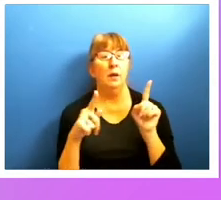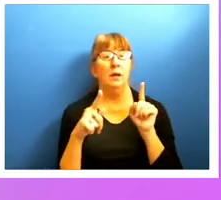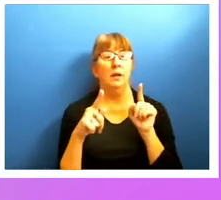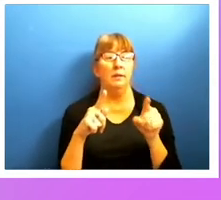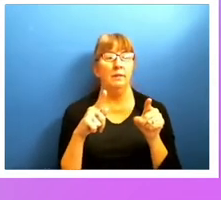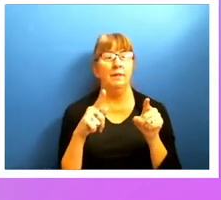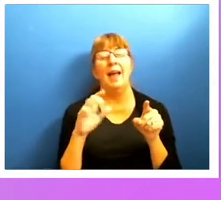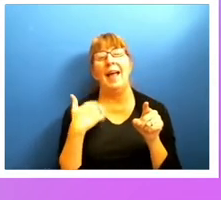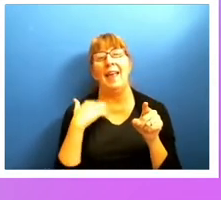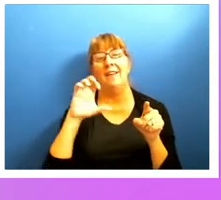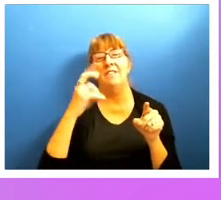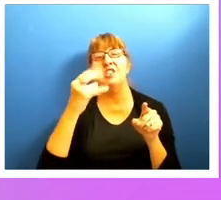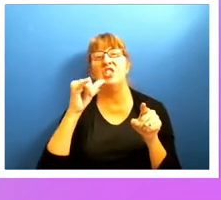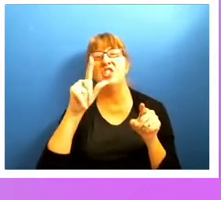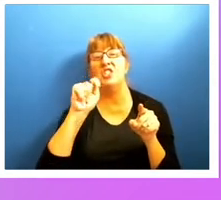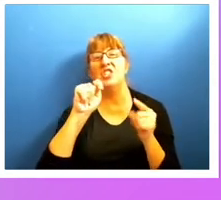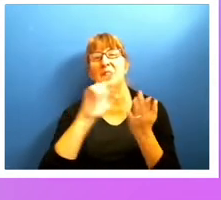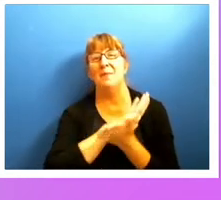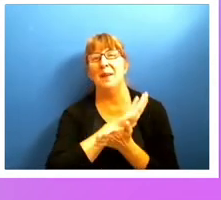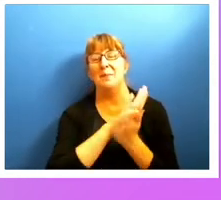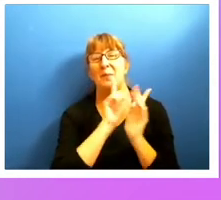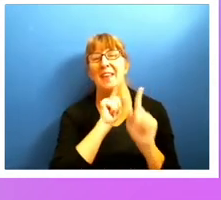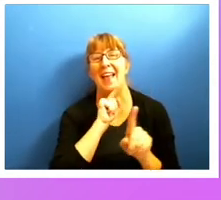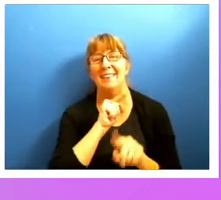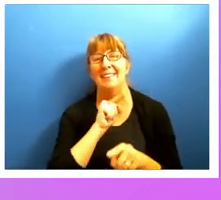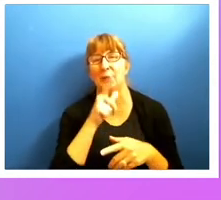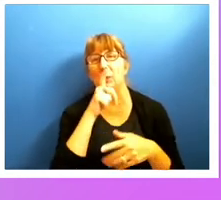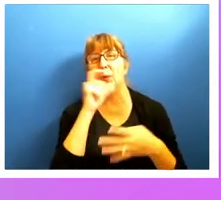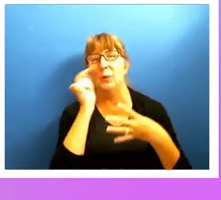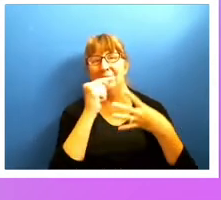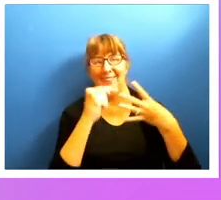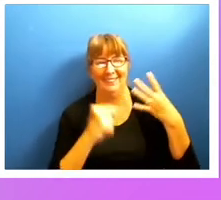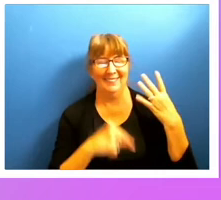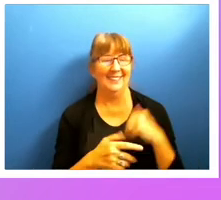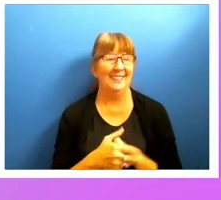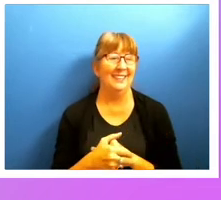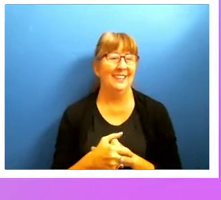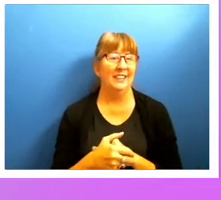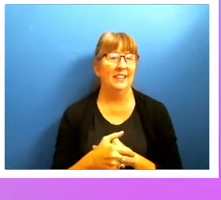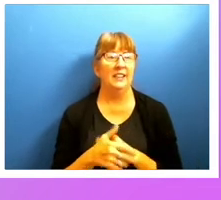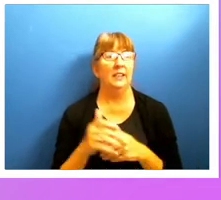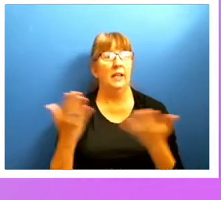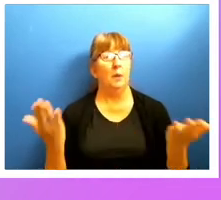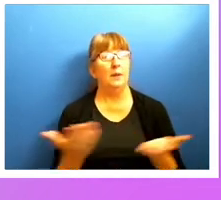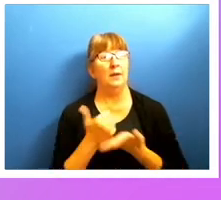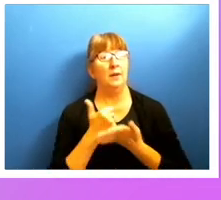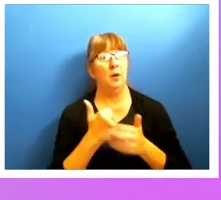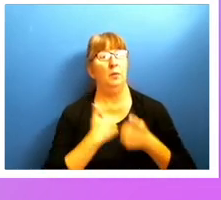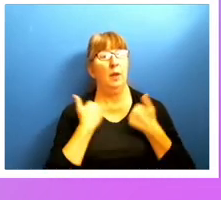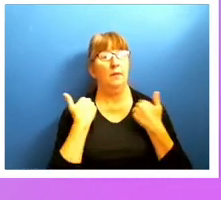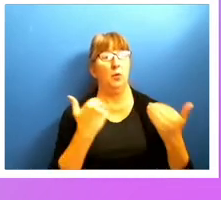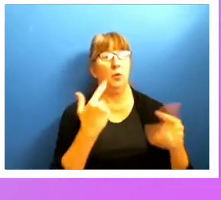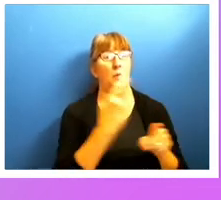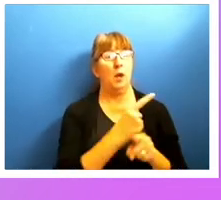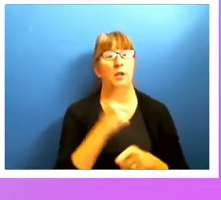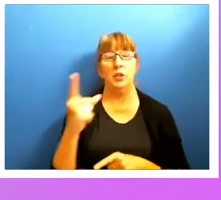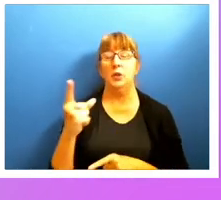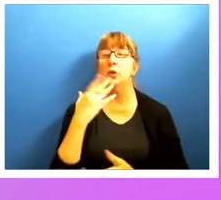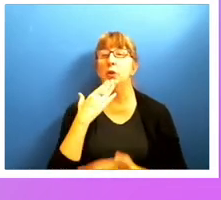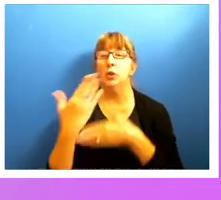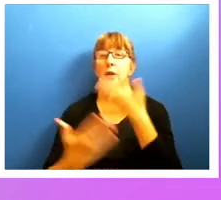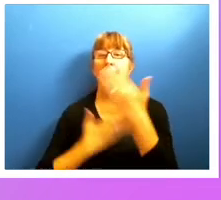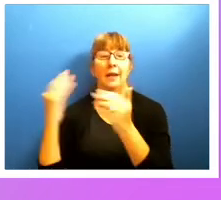at the bottom of the slide when you get the actual deck. There's the names are there. So here to help life go right, or you're in good hands with,